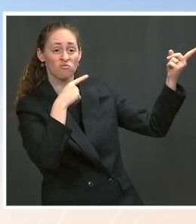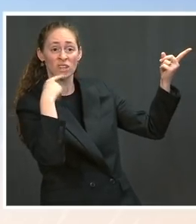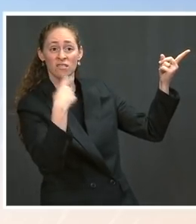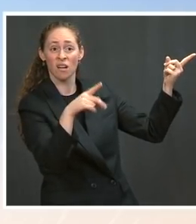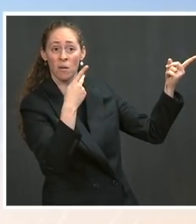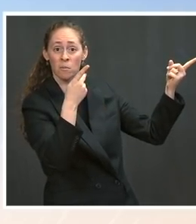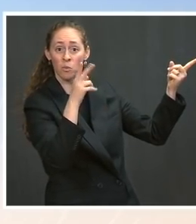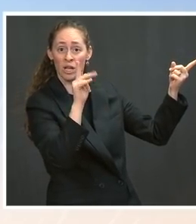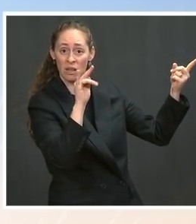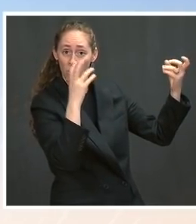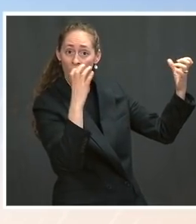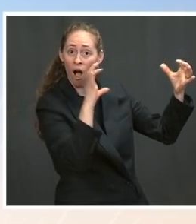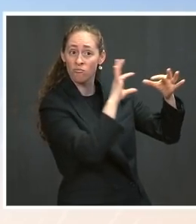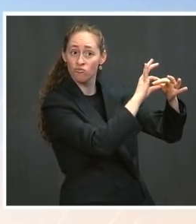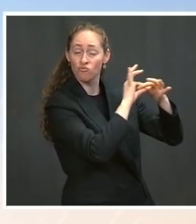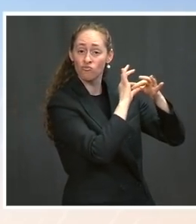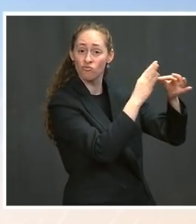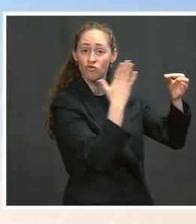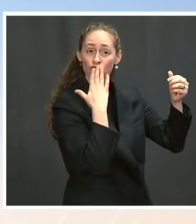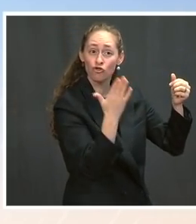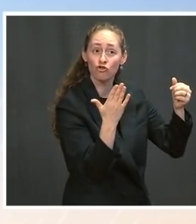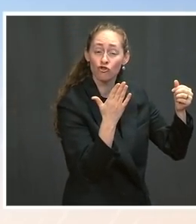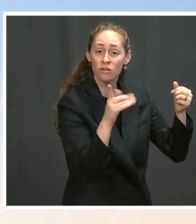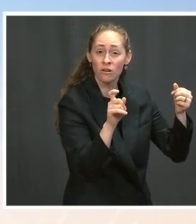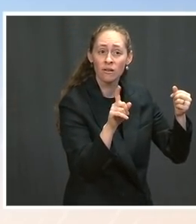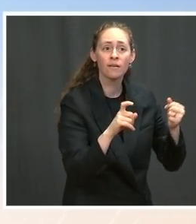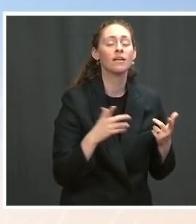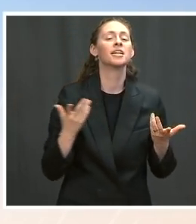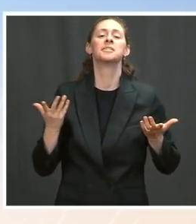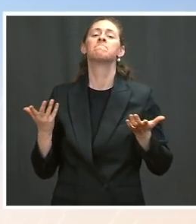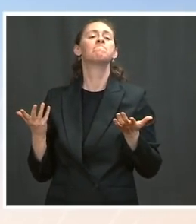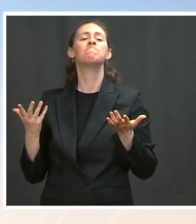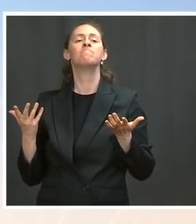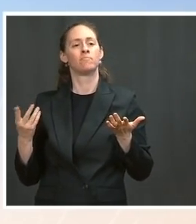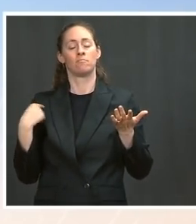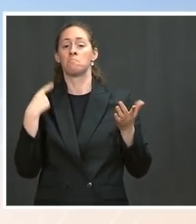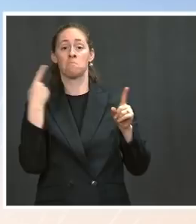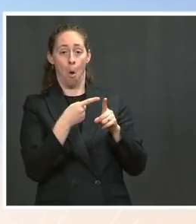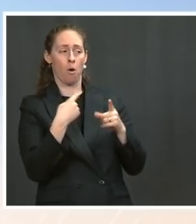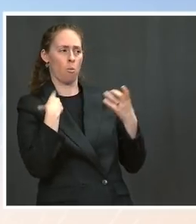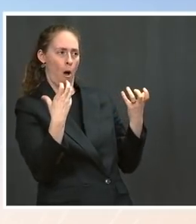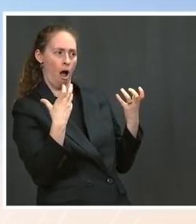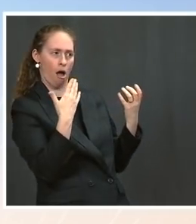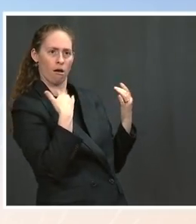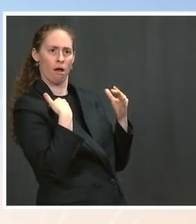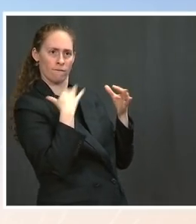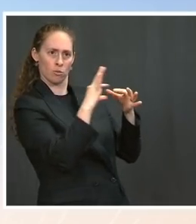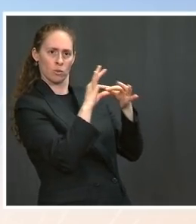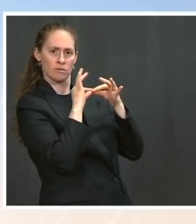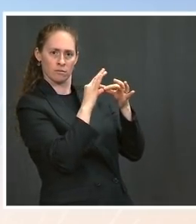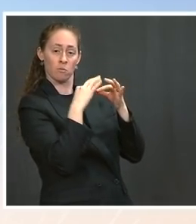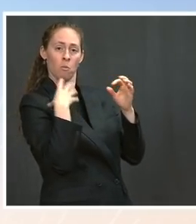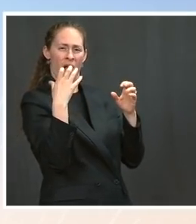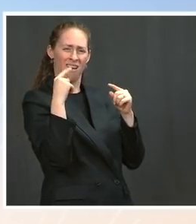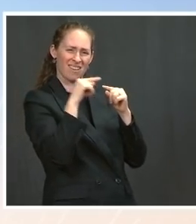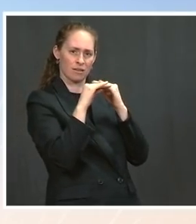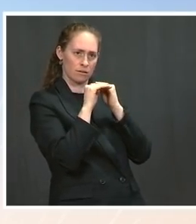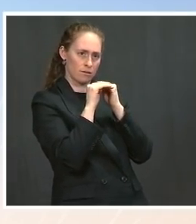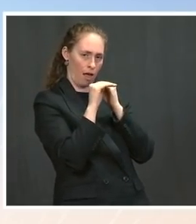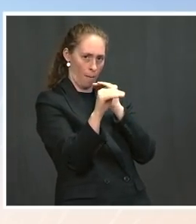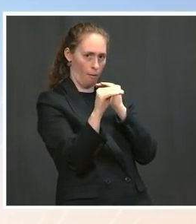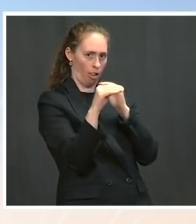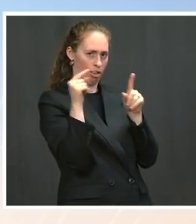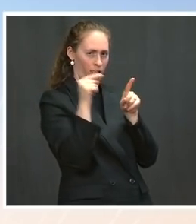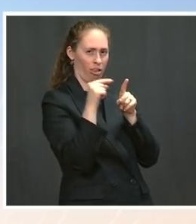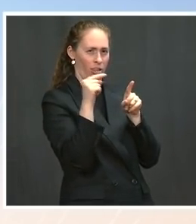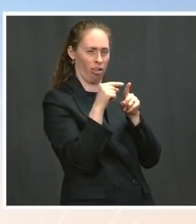national of the United States. And in our view, it's in the interest of the United States to have a stable and predictable relationship with Russia. It